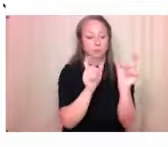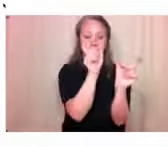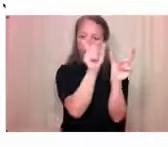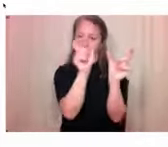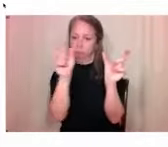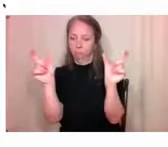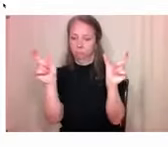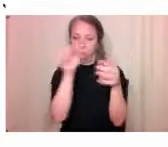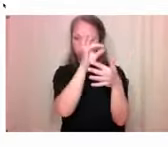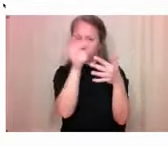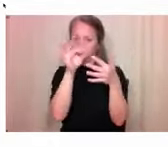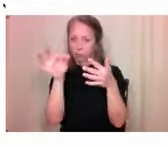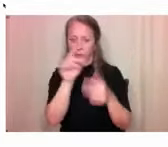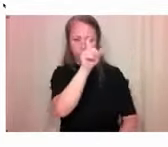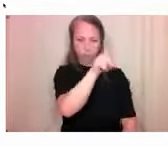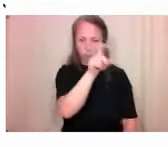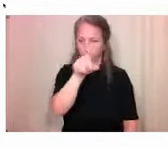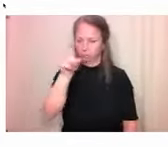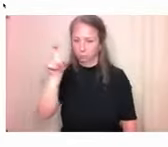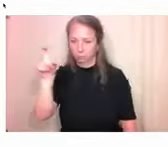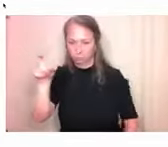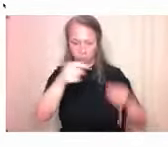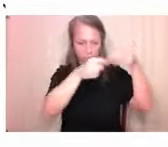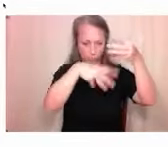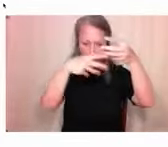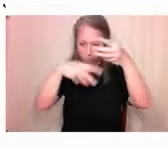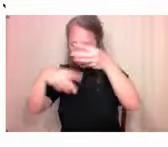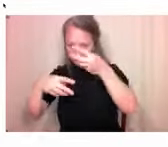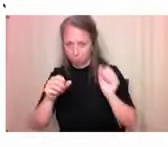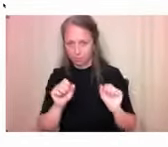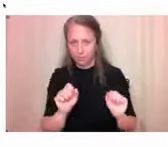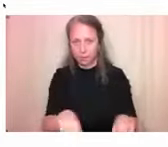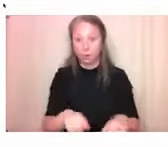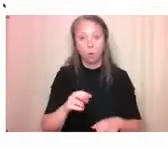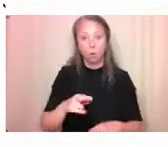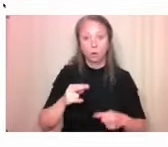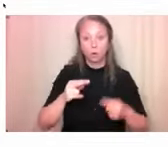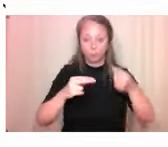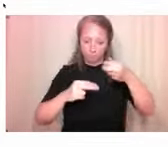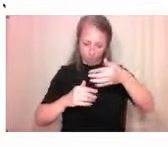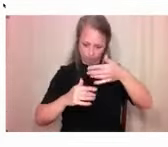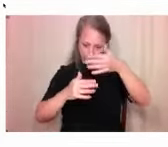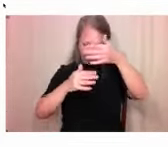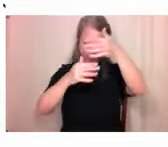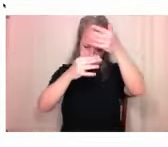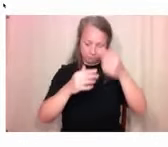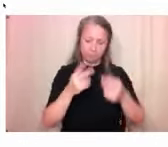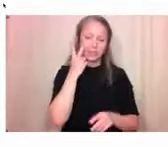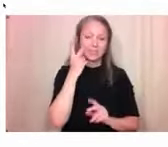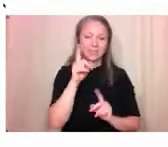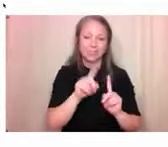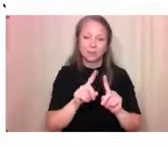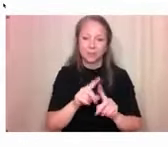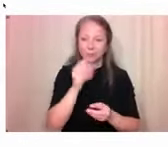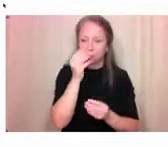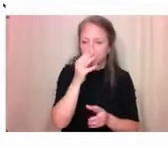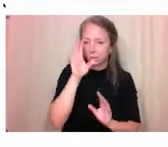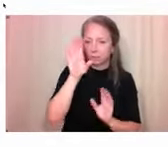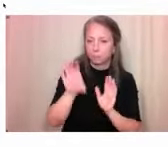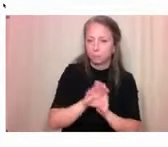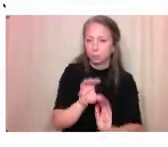can scroll down to the Candid Access map that contains all the submitted photos. And this is also where you can add your own submissions.